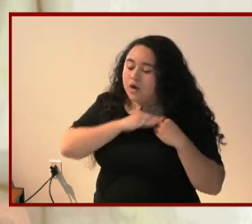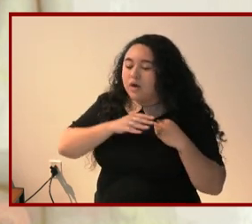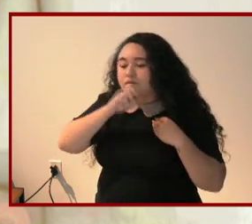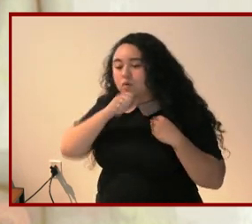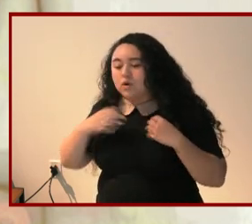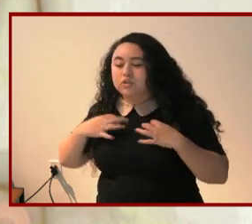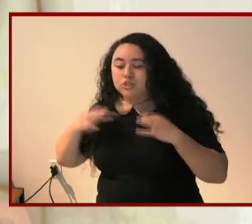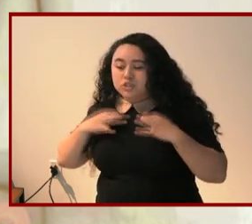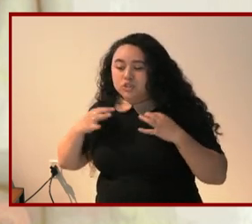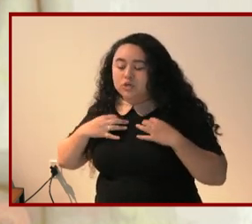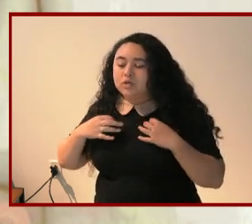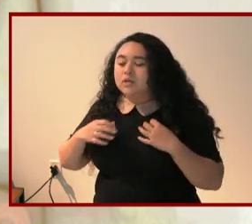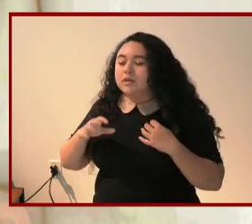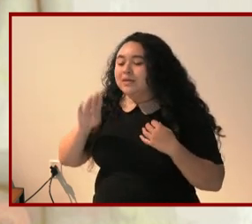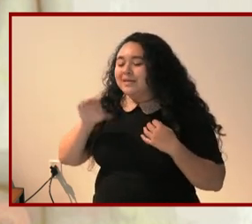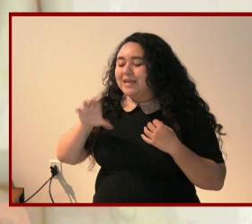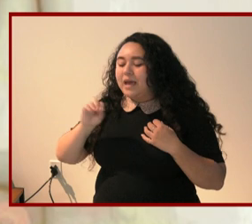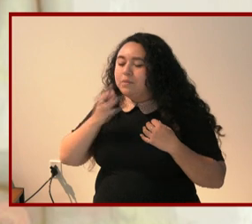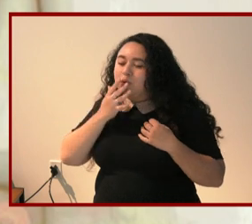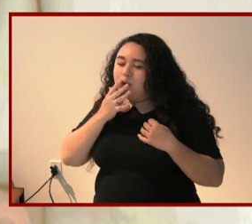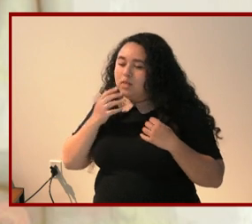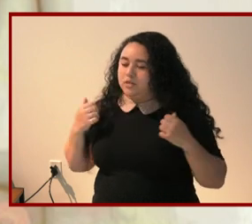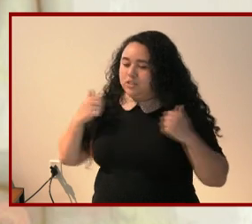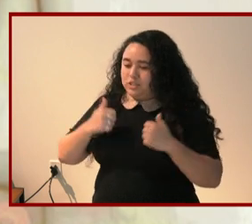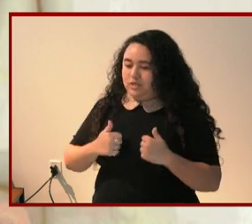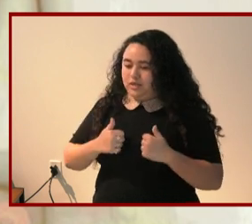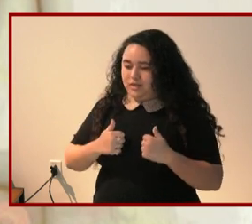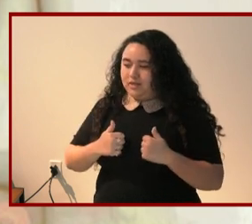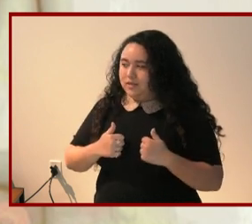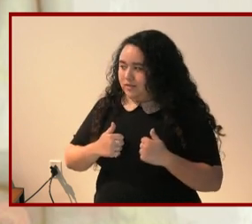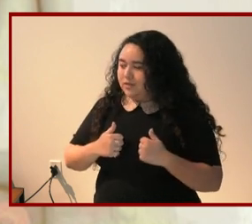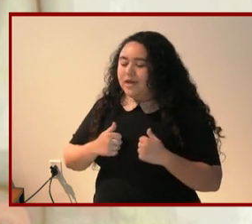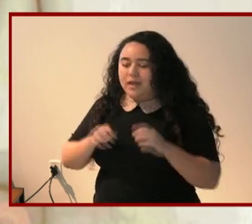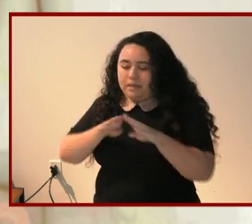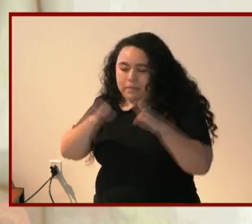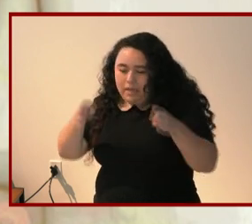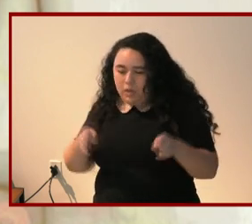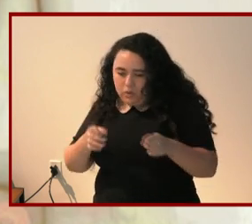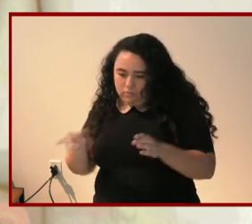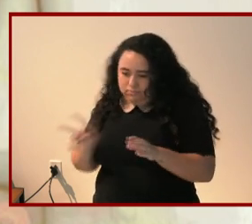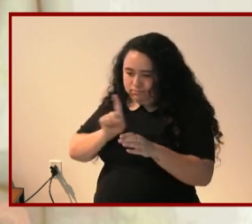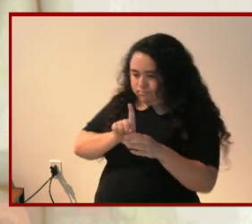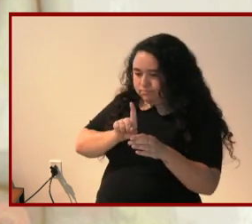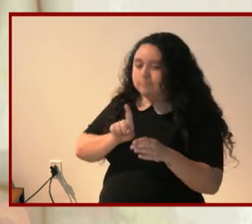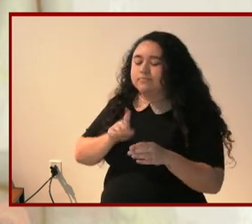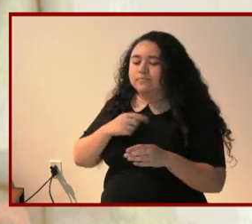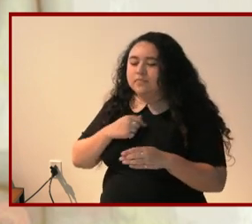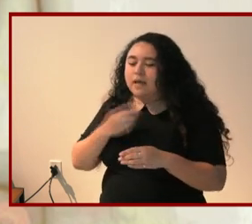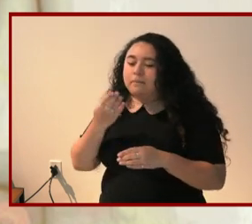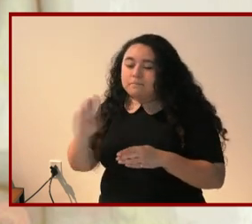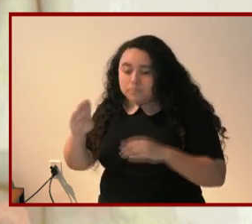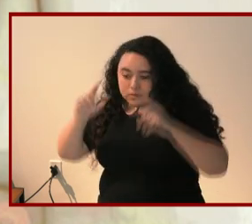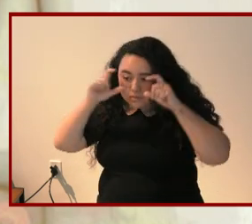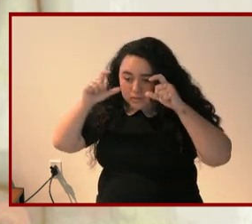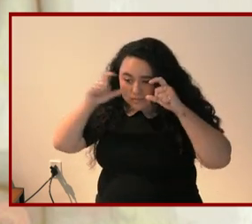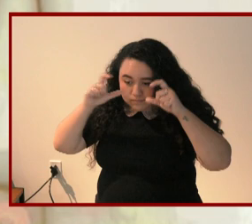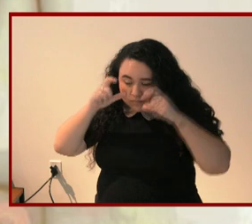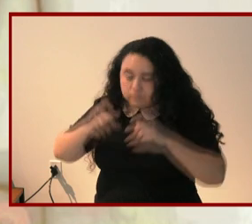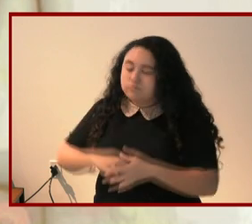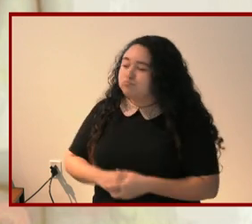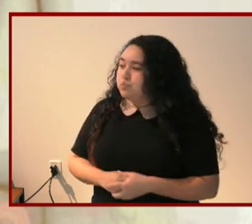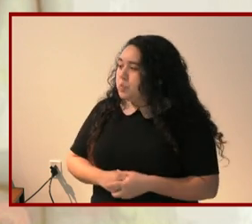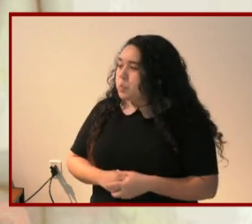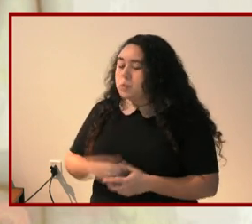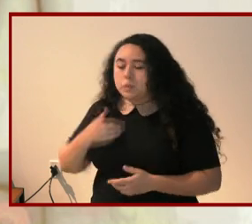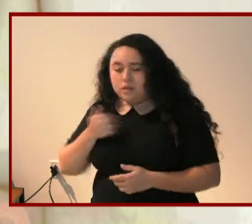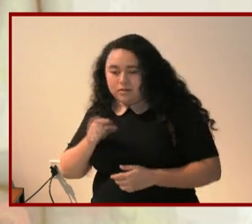and camel-colored jacket. But I'm mostly hidden behind a podium. I'm wearing indigo boot glasses. We